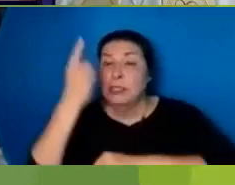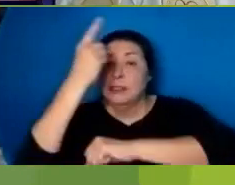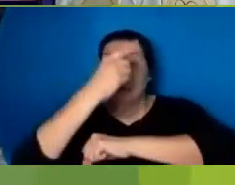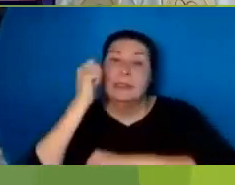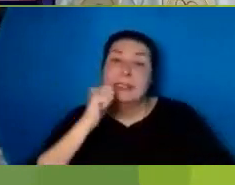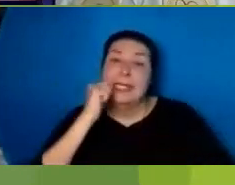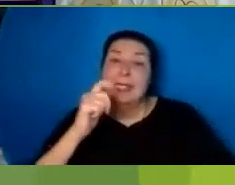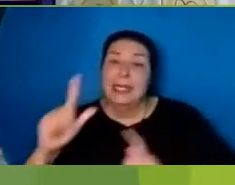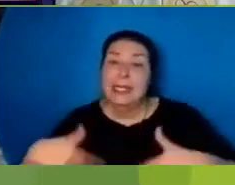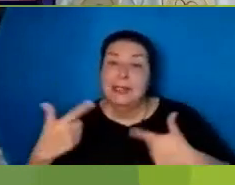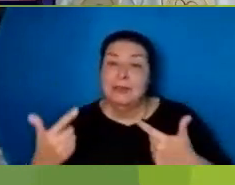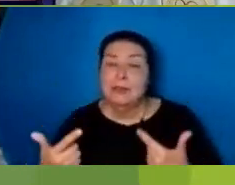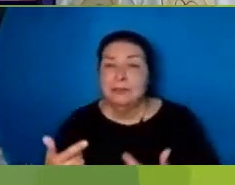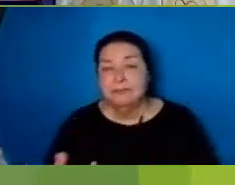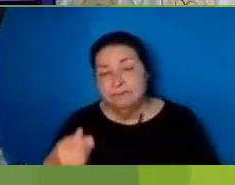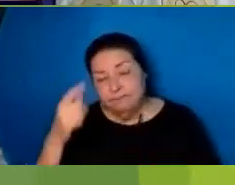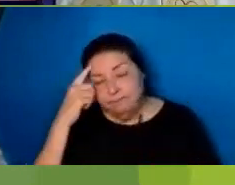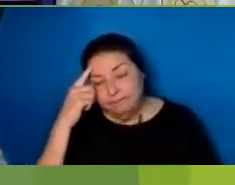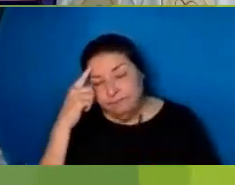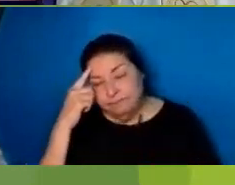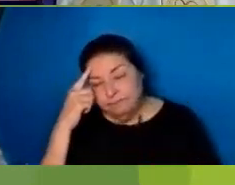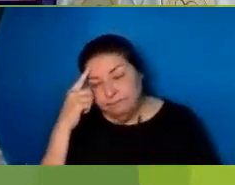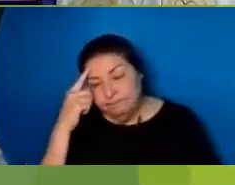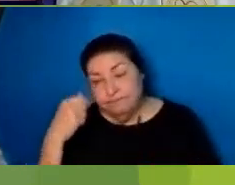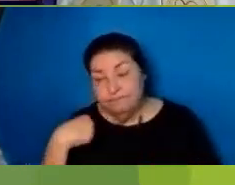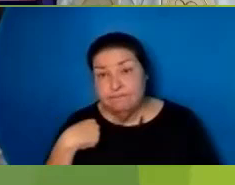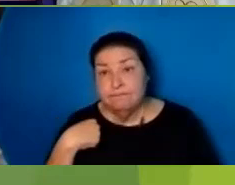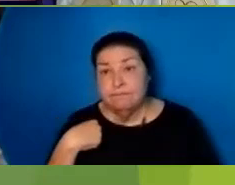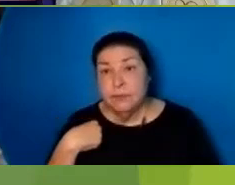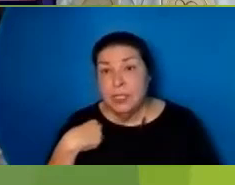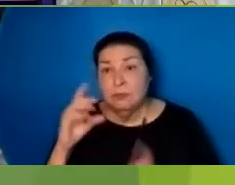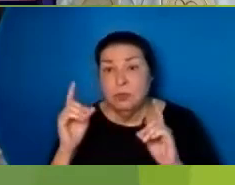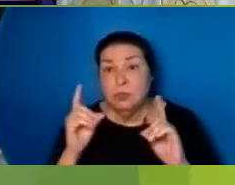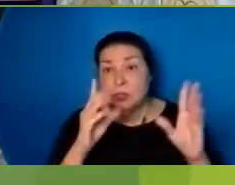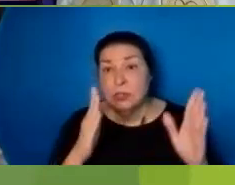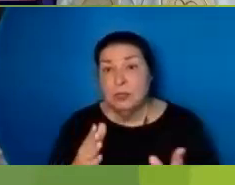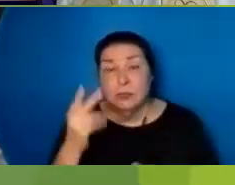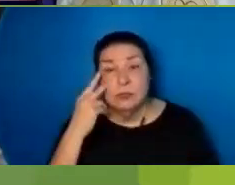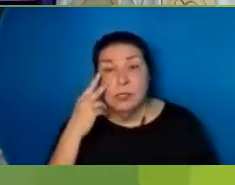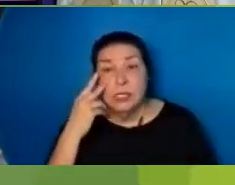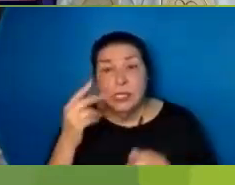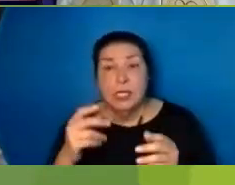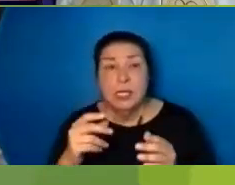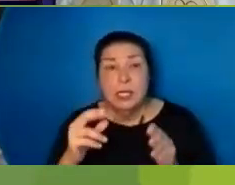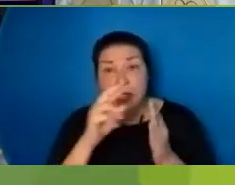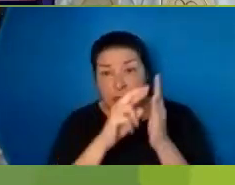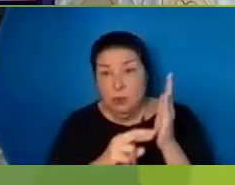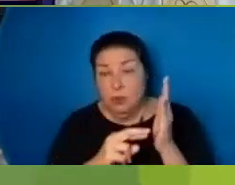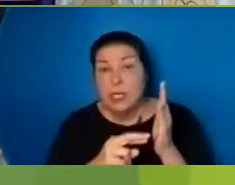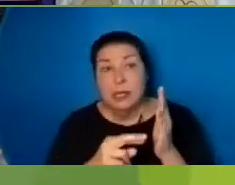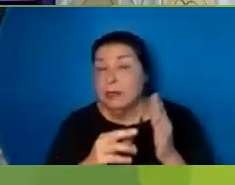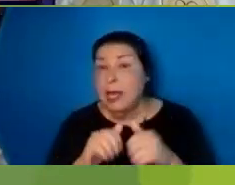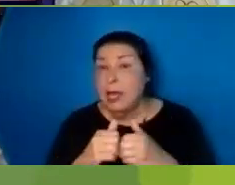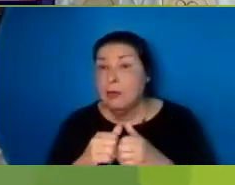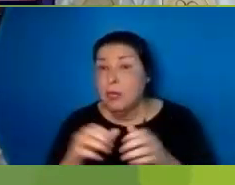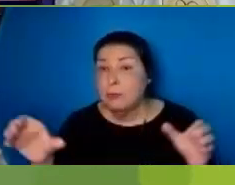I think That is about What you Disciples See in the text Reacting to The risen